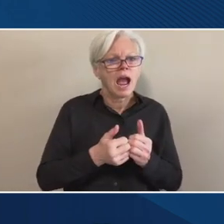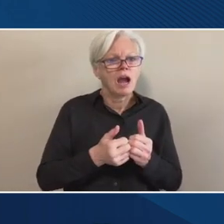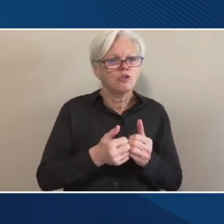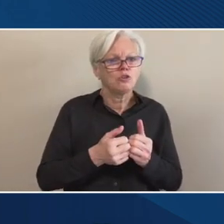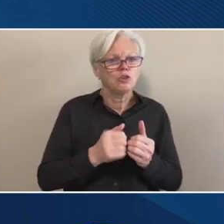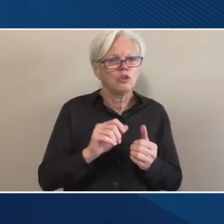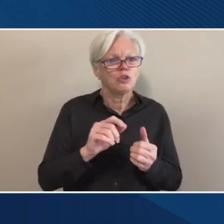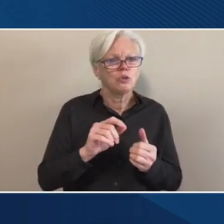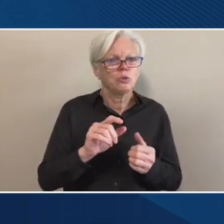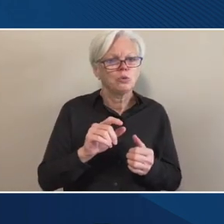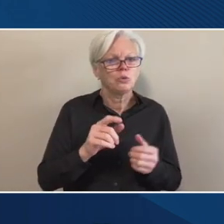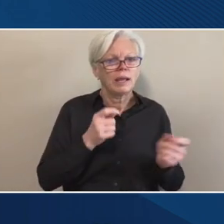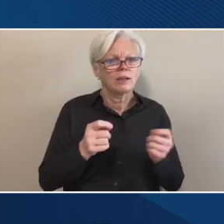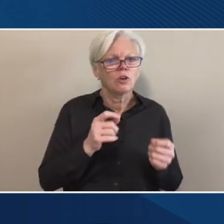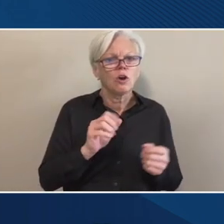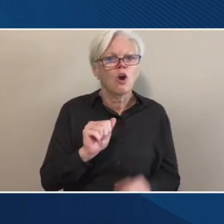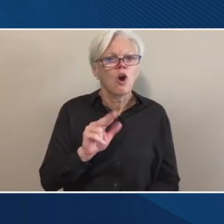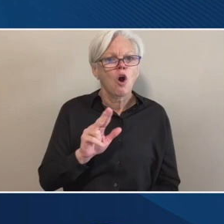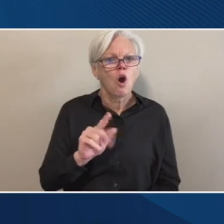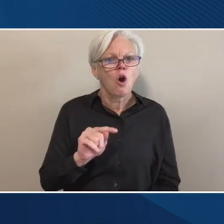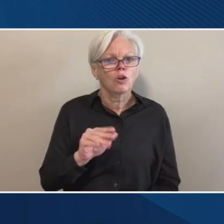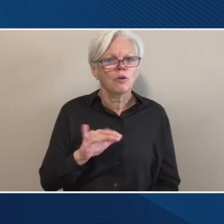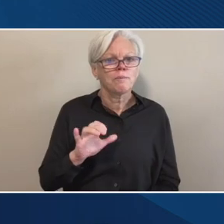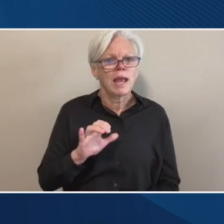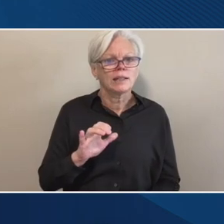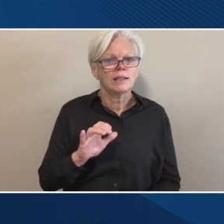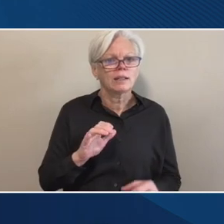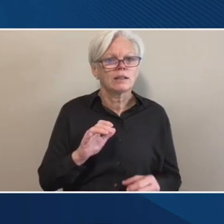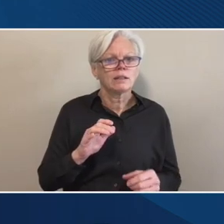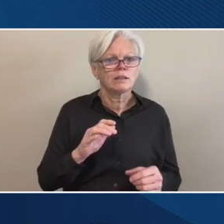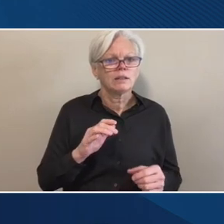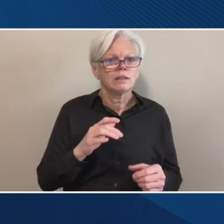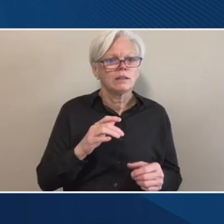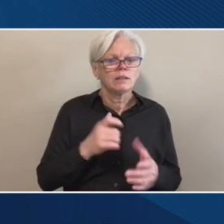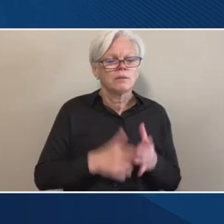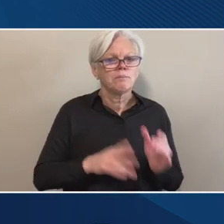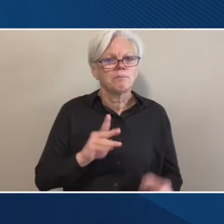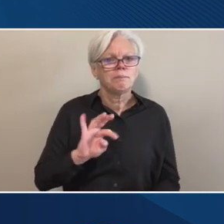billing for things like textbooks that we discussed earlier?